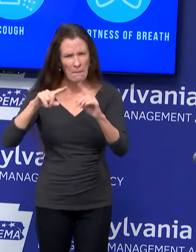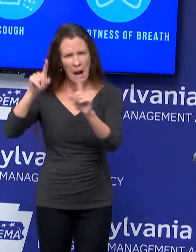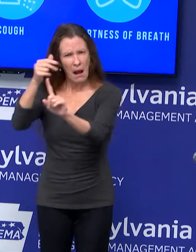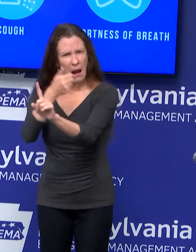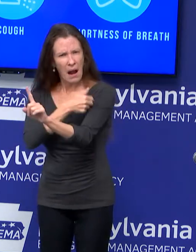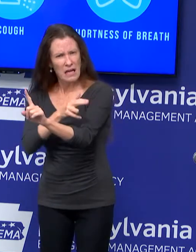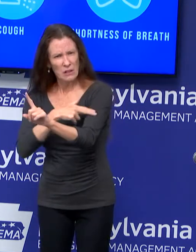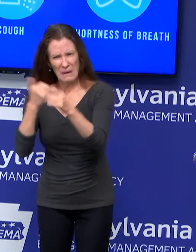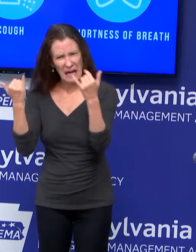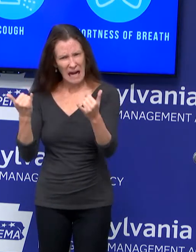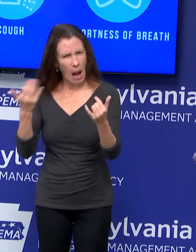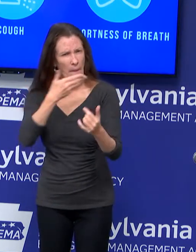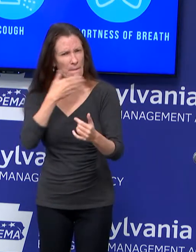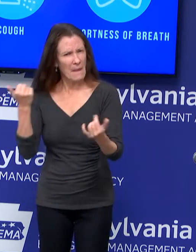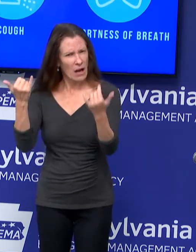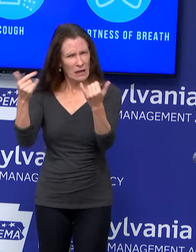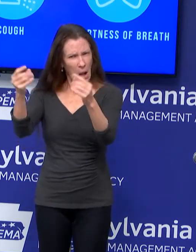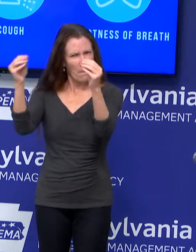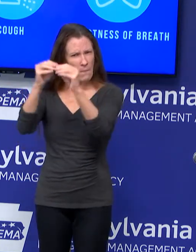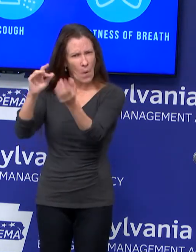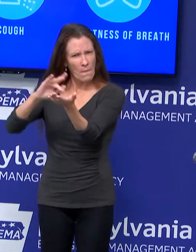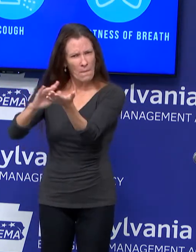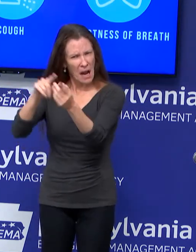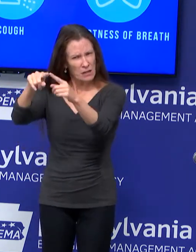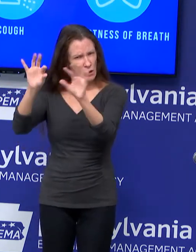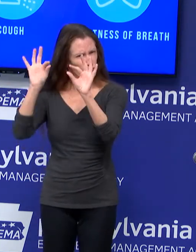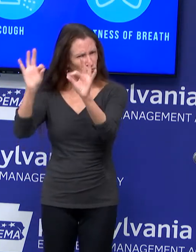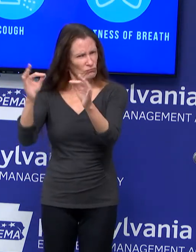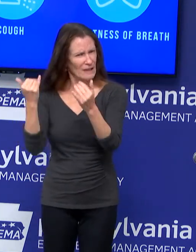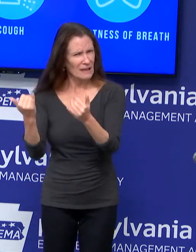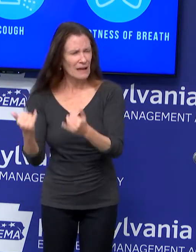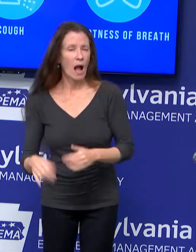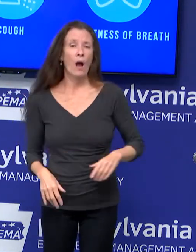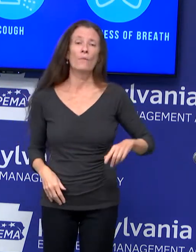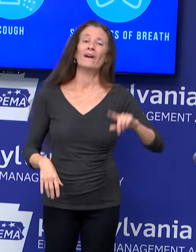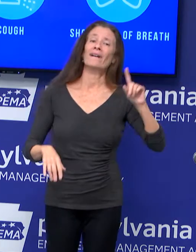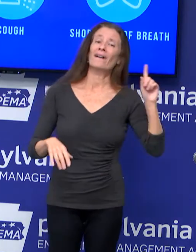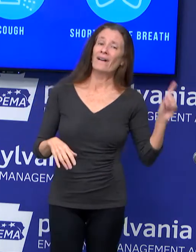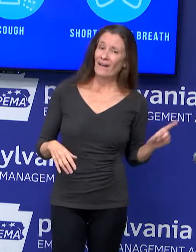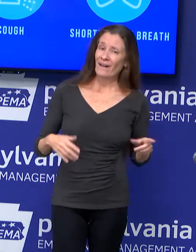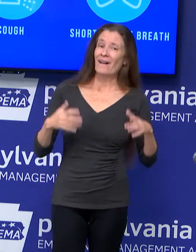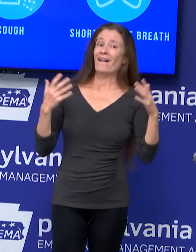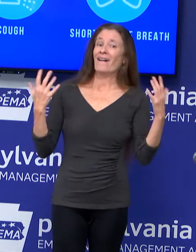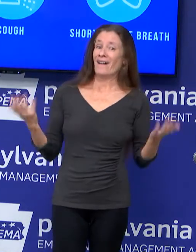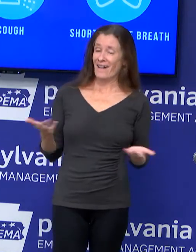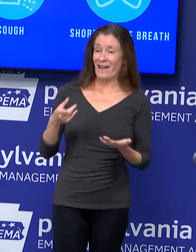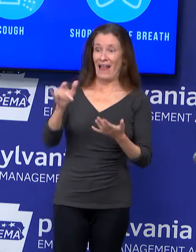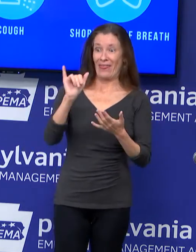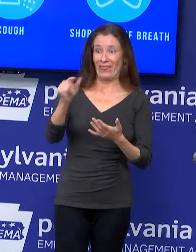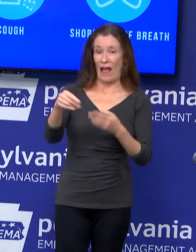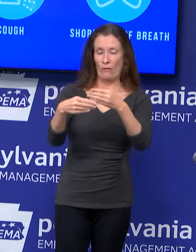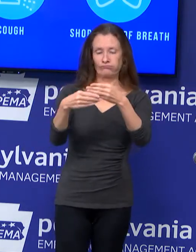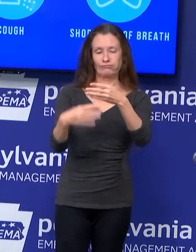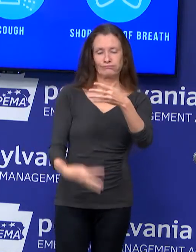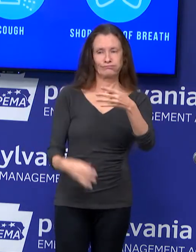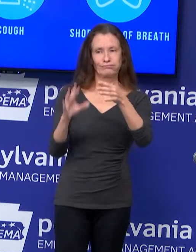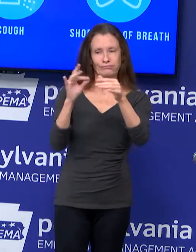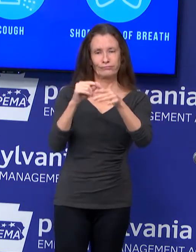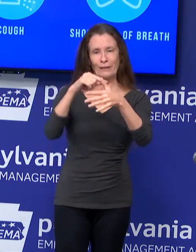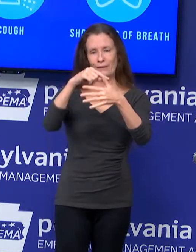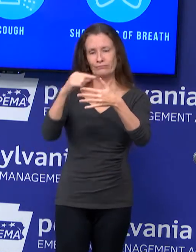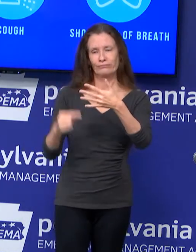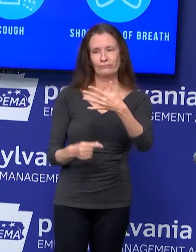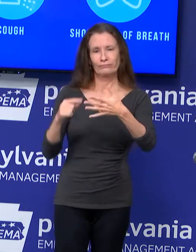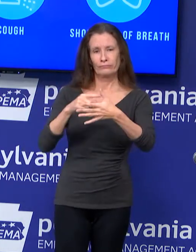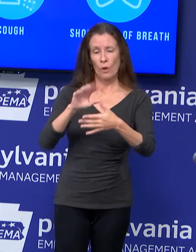to help them kind of deal with that. So, a number of different points to that question. Thank you. So, there is no significant change in the virus in